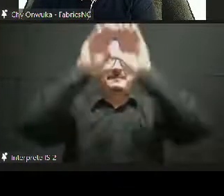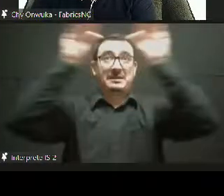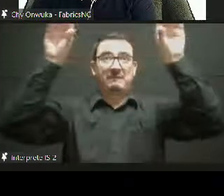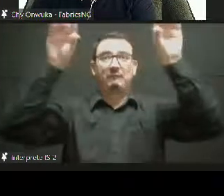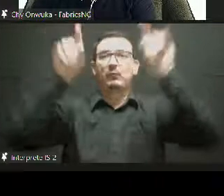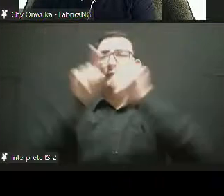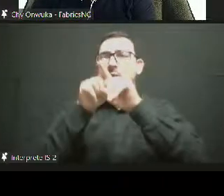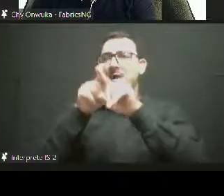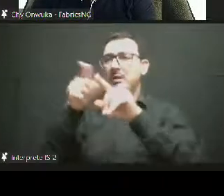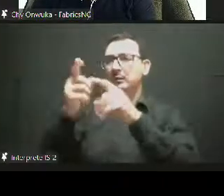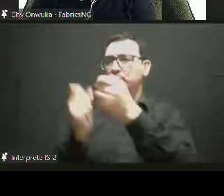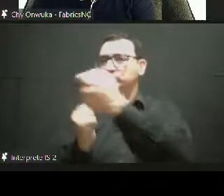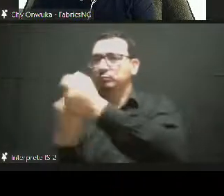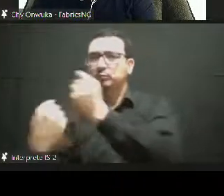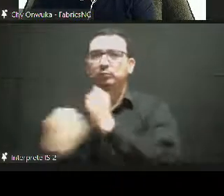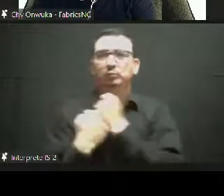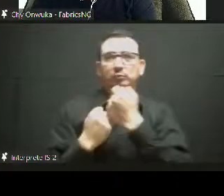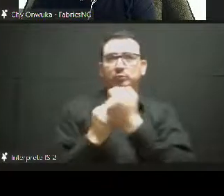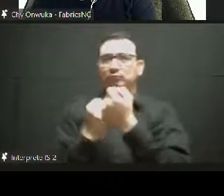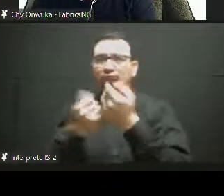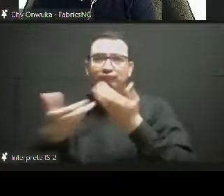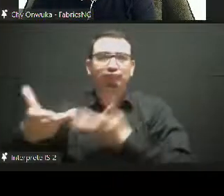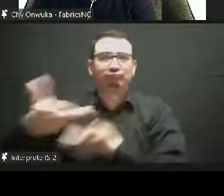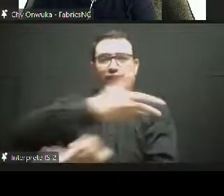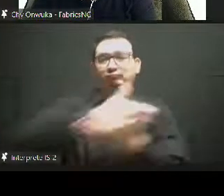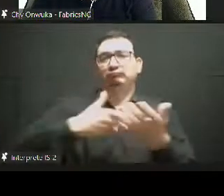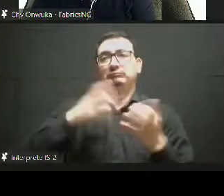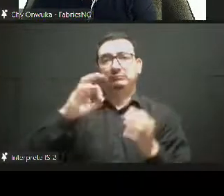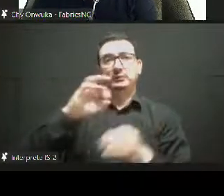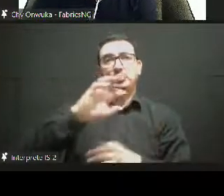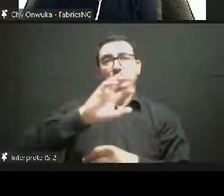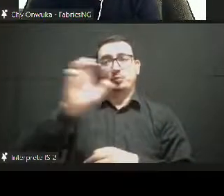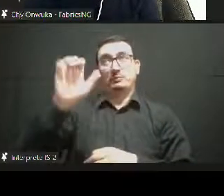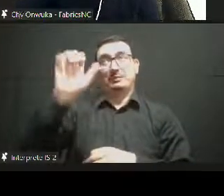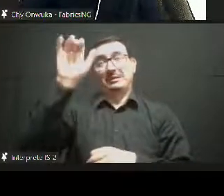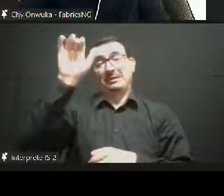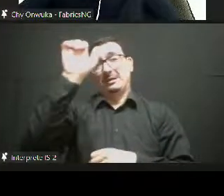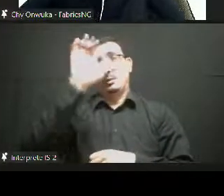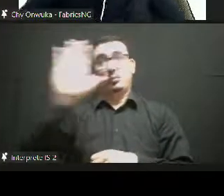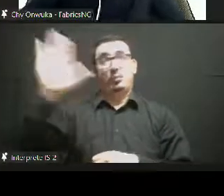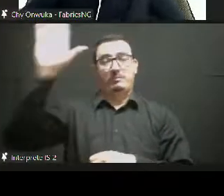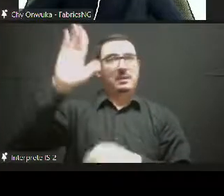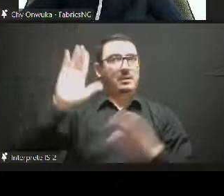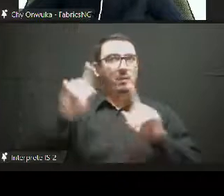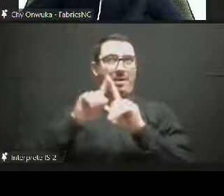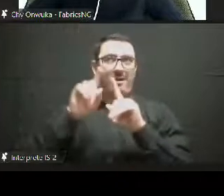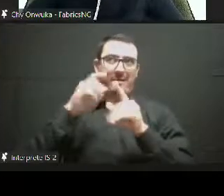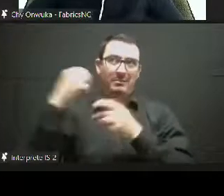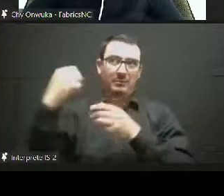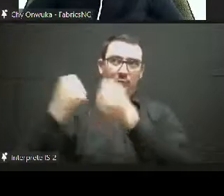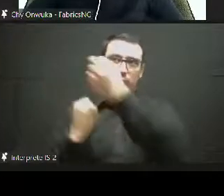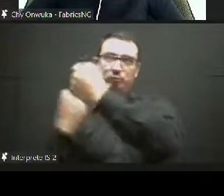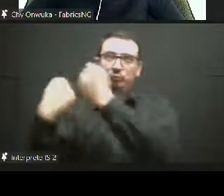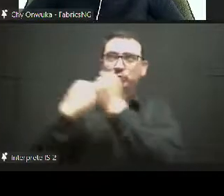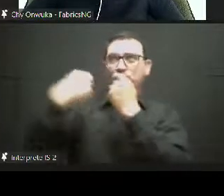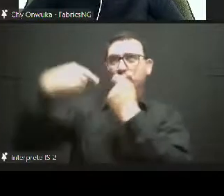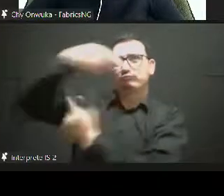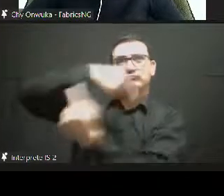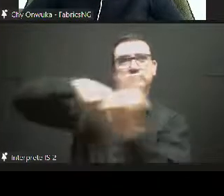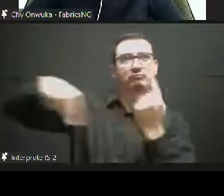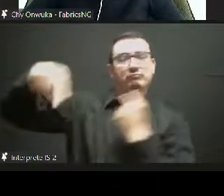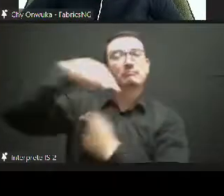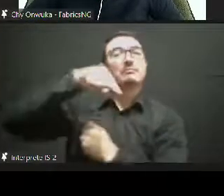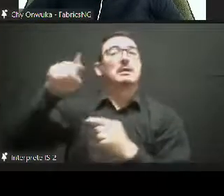primarily on better ways to integrate cultural policies into the sustainable development strategies.